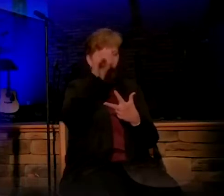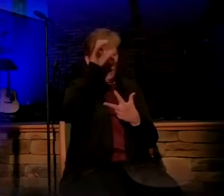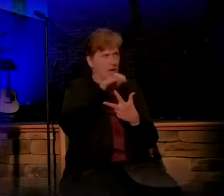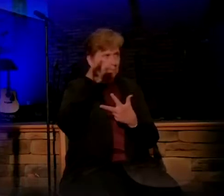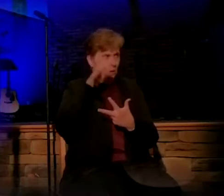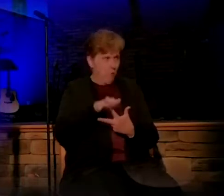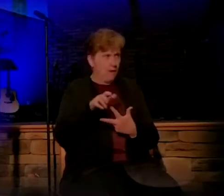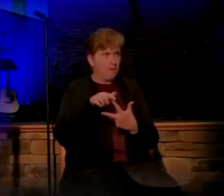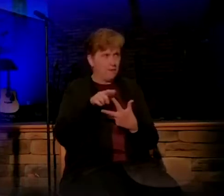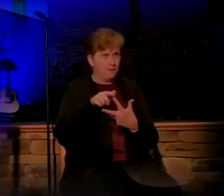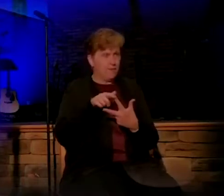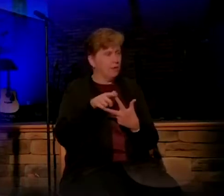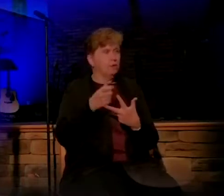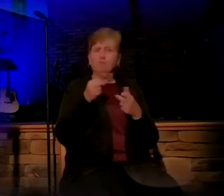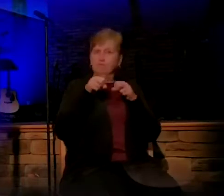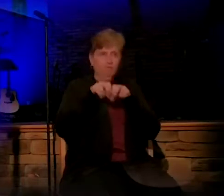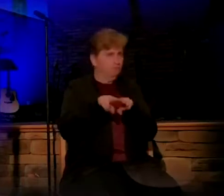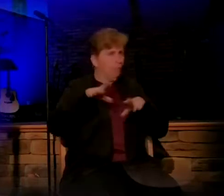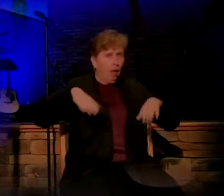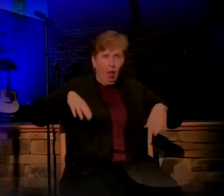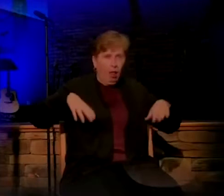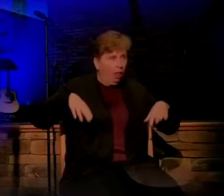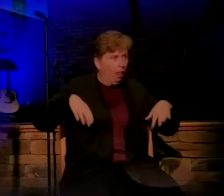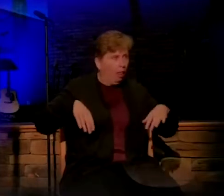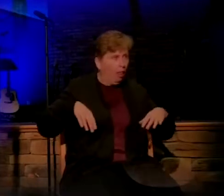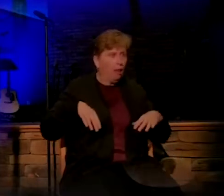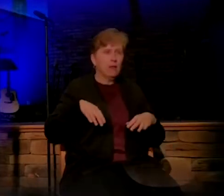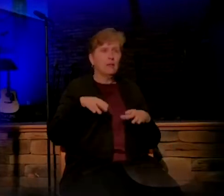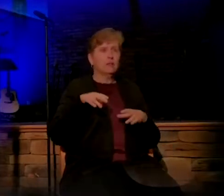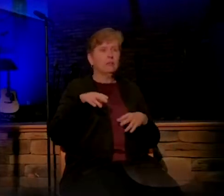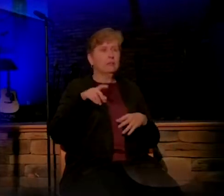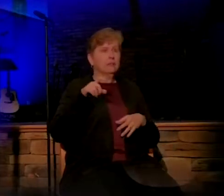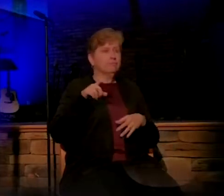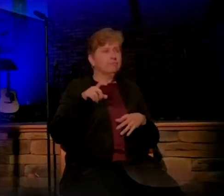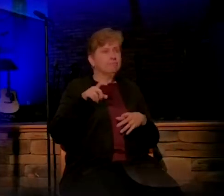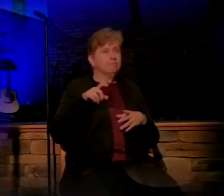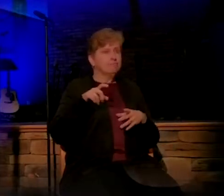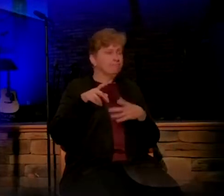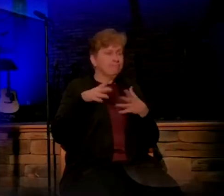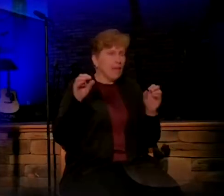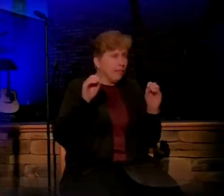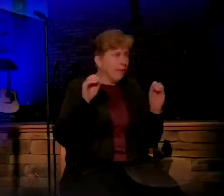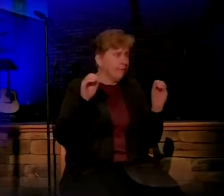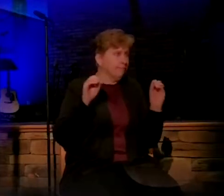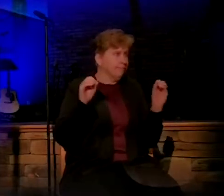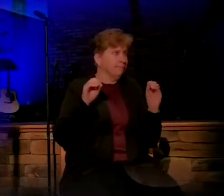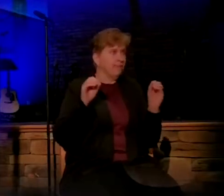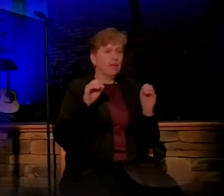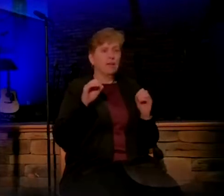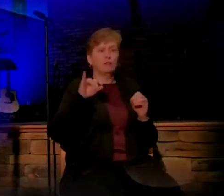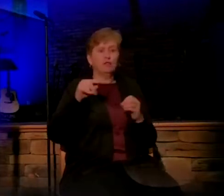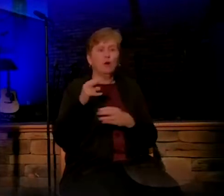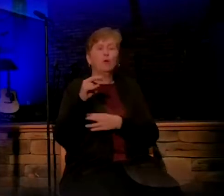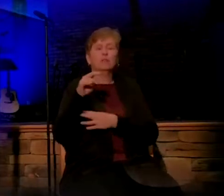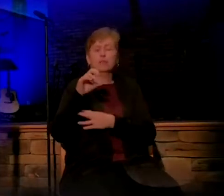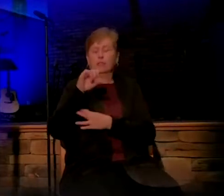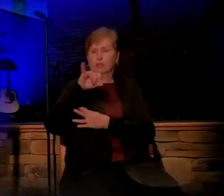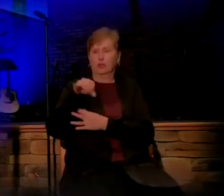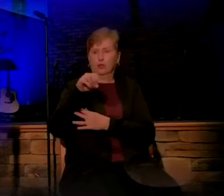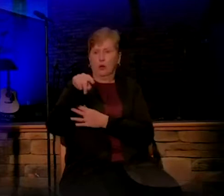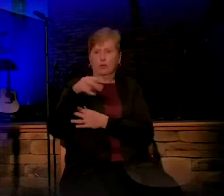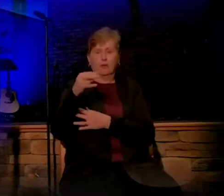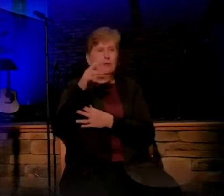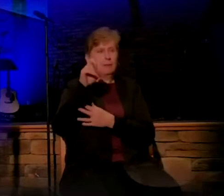come together yet. There were no sexual relations, but that was their identity. No longer just Joseph and Mary, but they were